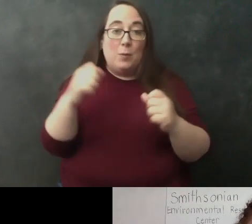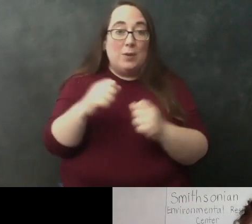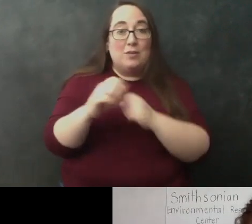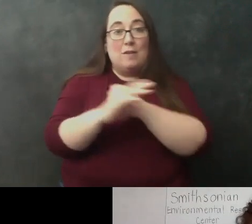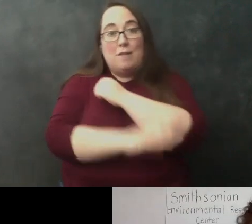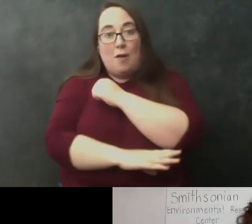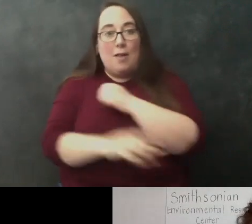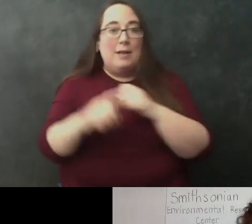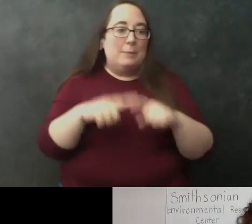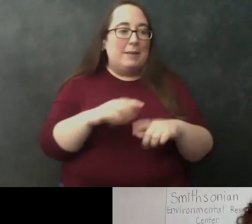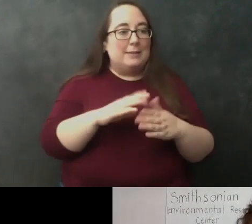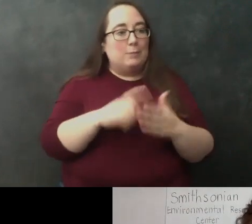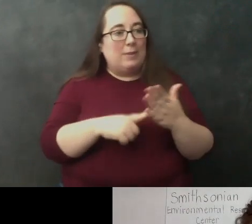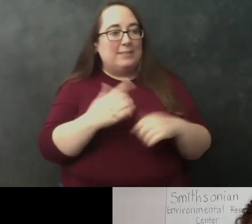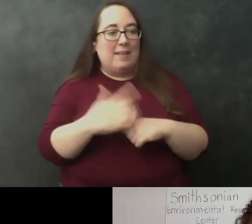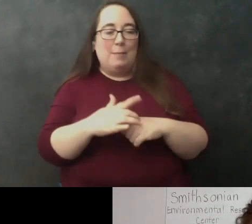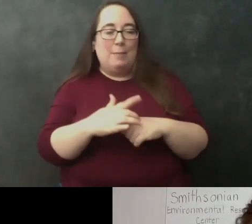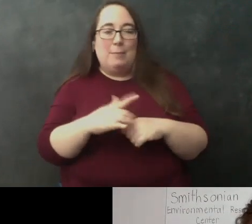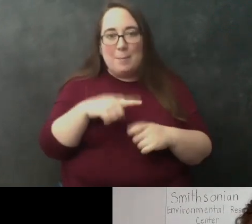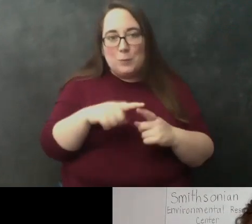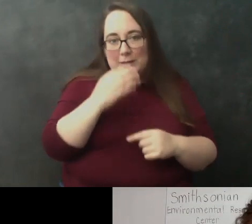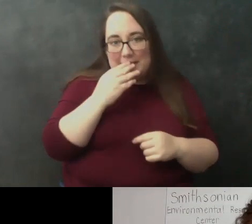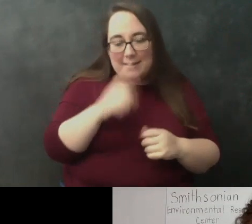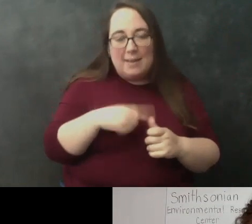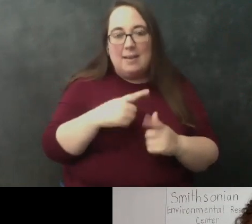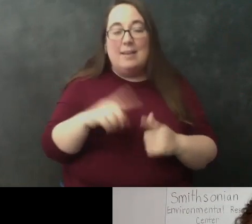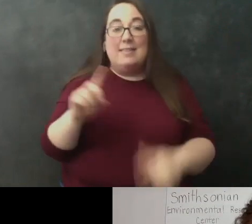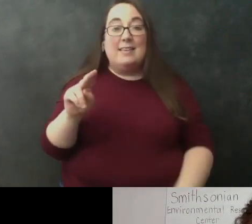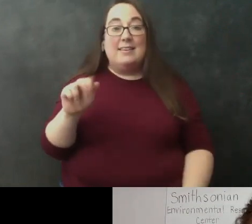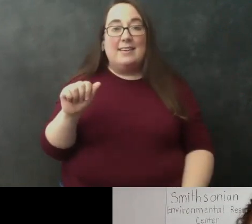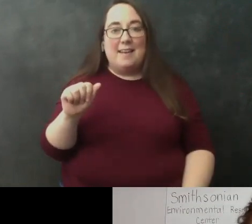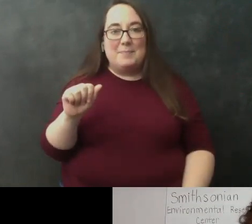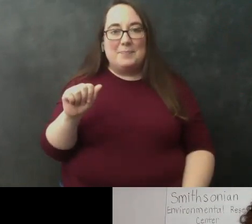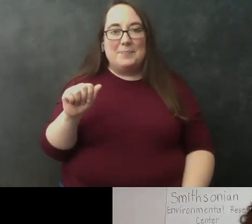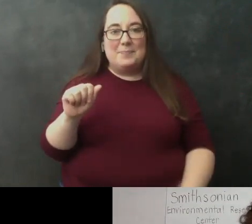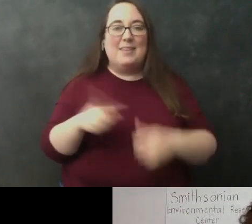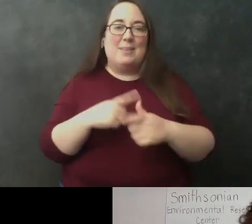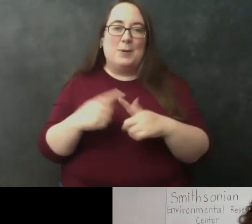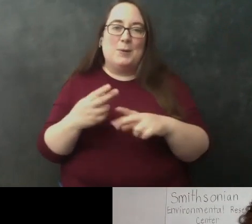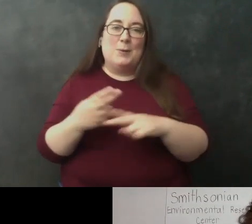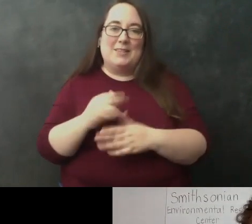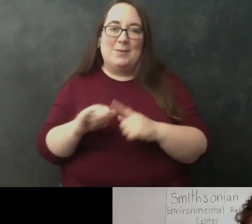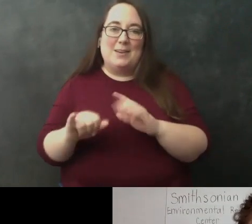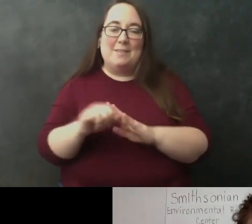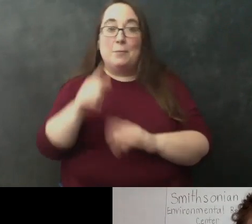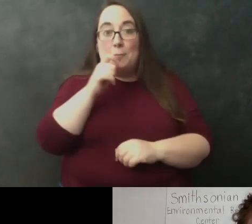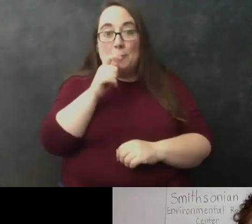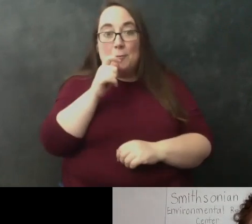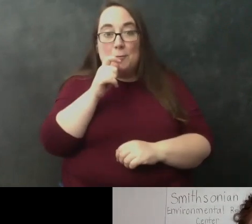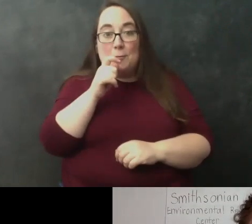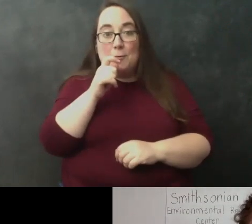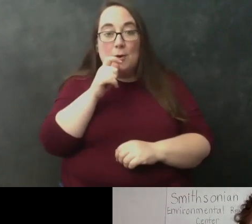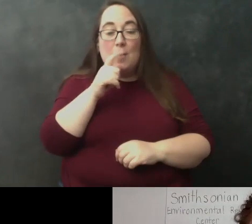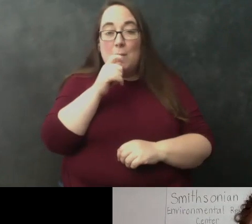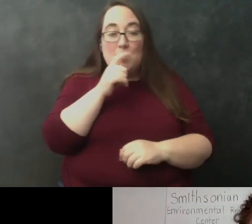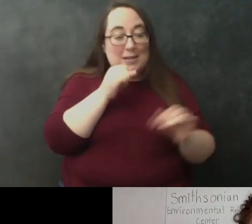are available for them to consume and then the dna from them we can actually use that dna to identify who they are like to an individual level